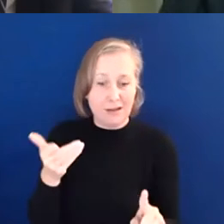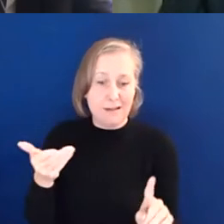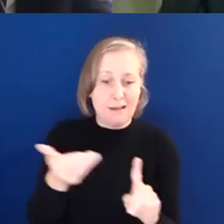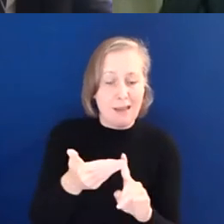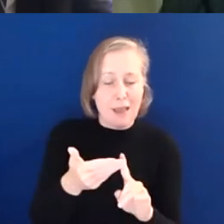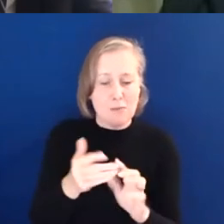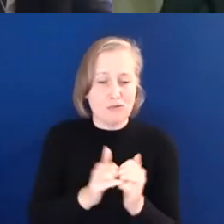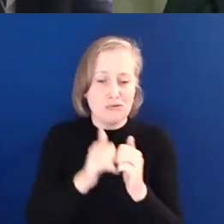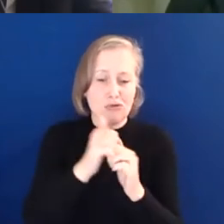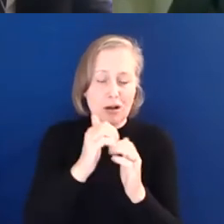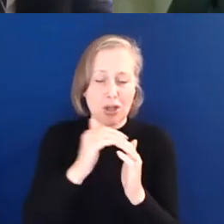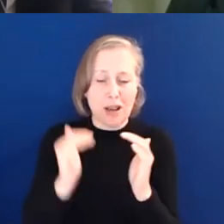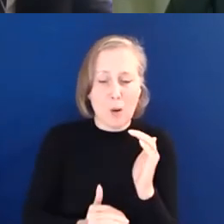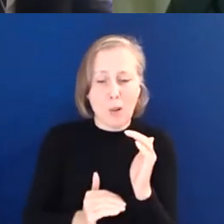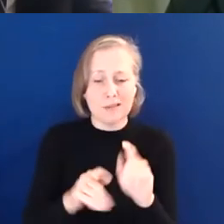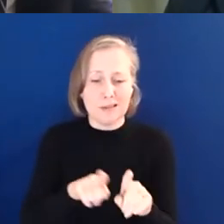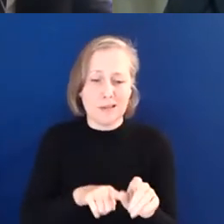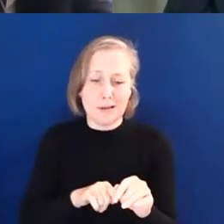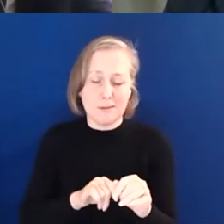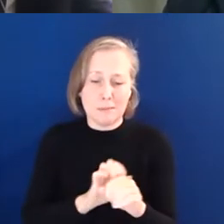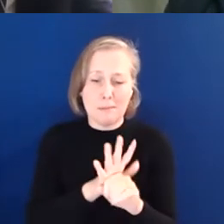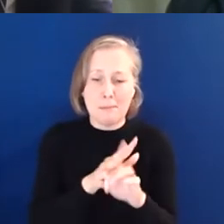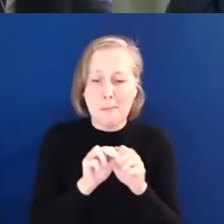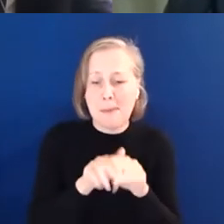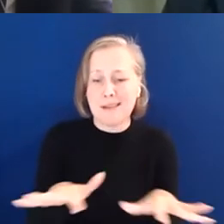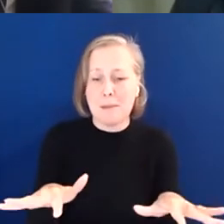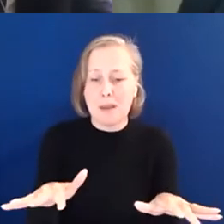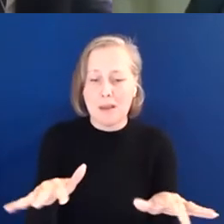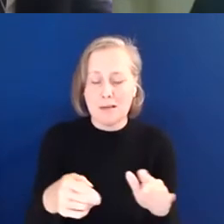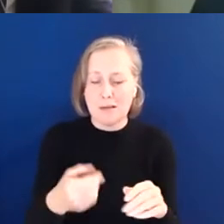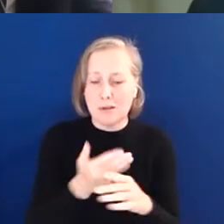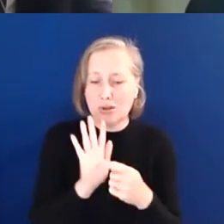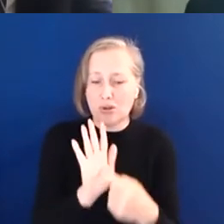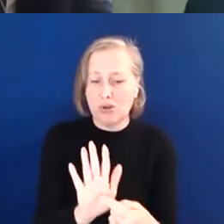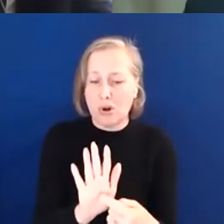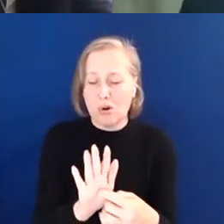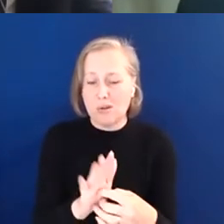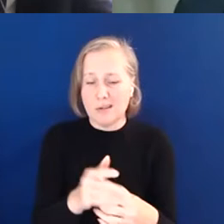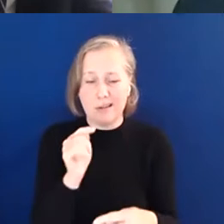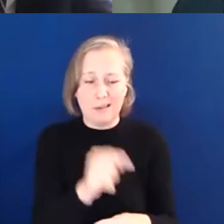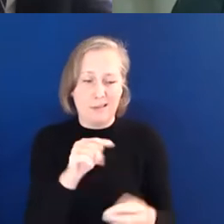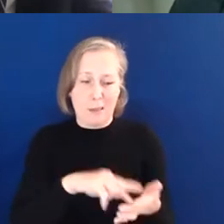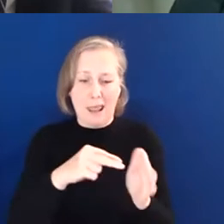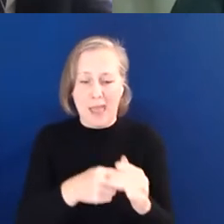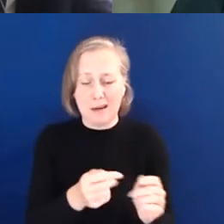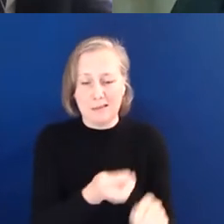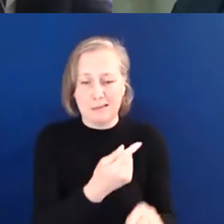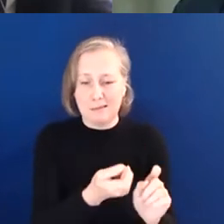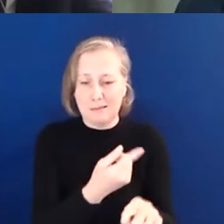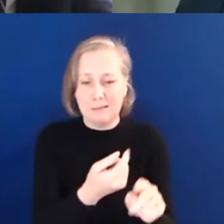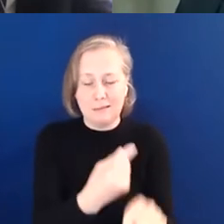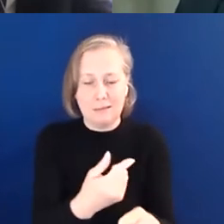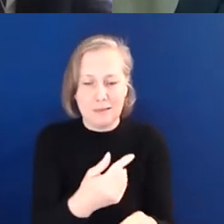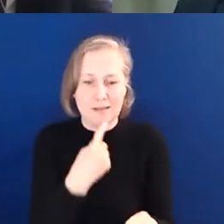inequalities that the pandemic has highlighted. There are scant plans and timelines, time scales on how to bring